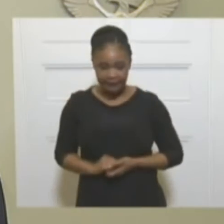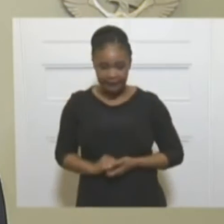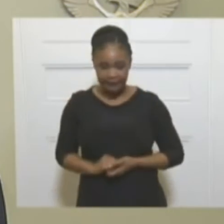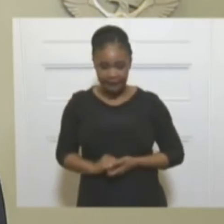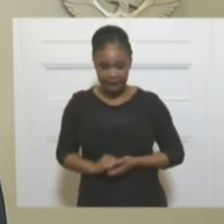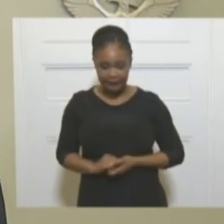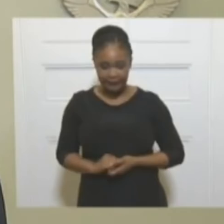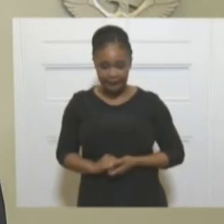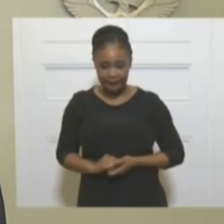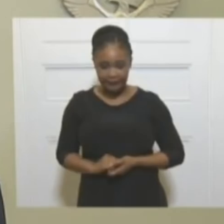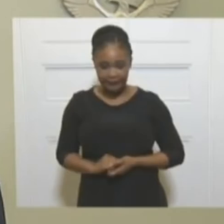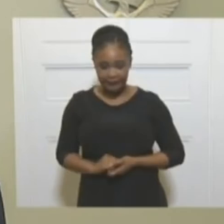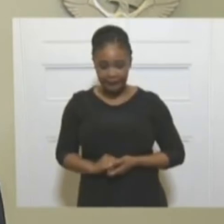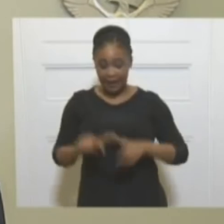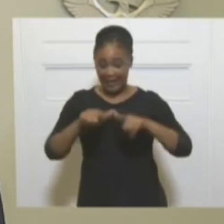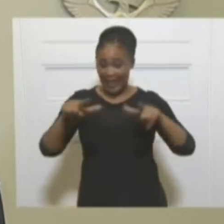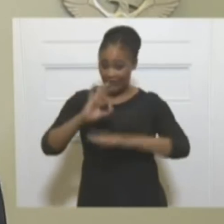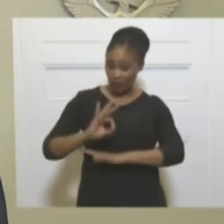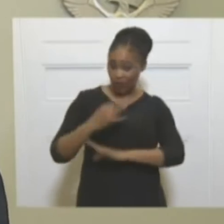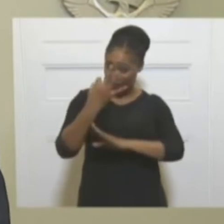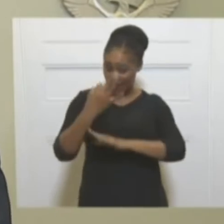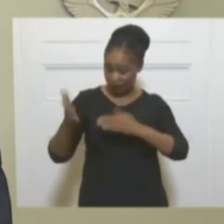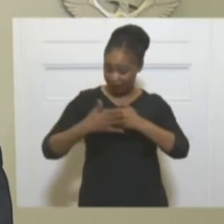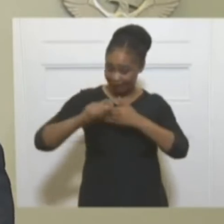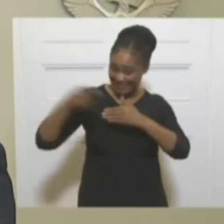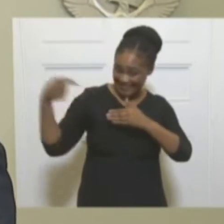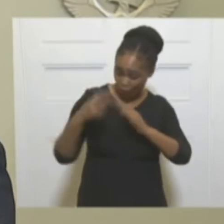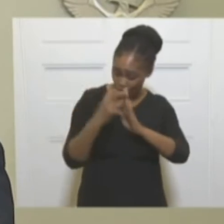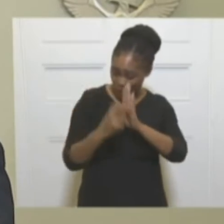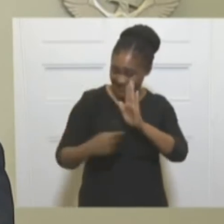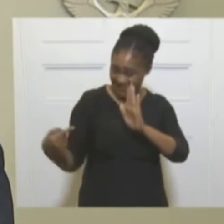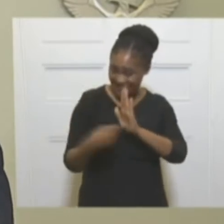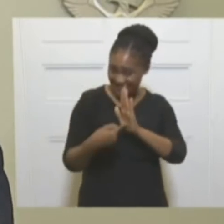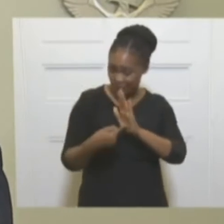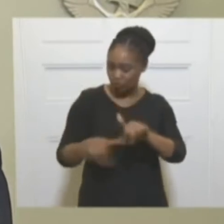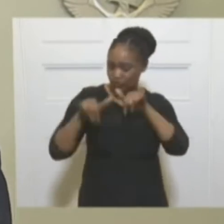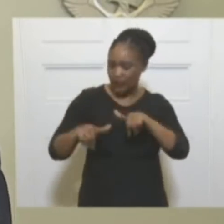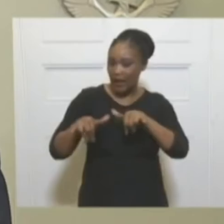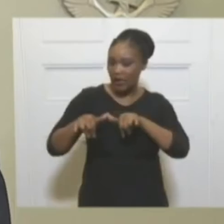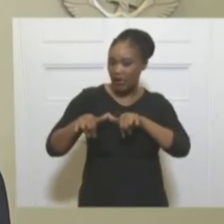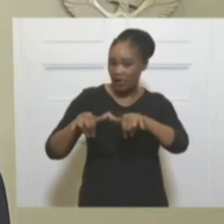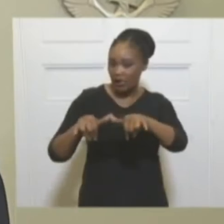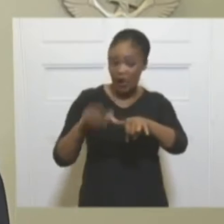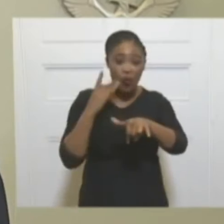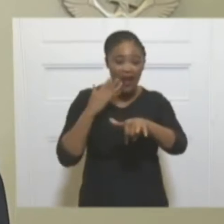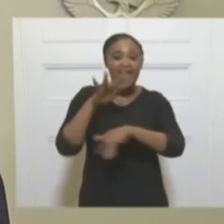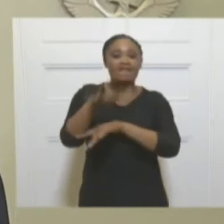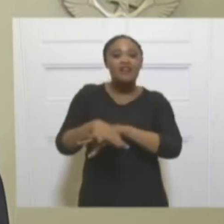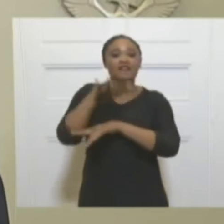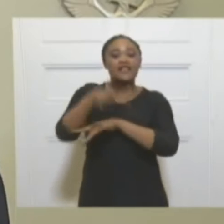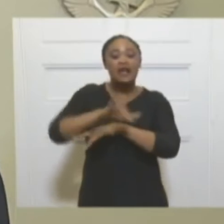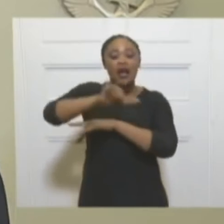The Level 3 restrictions will remain in place until the 15th of January